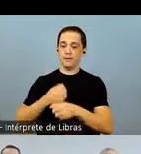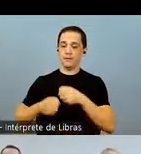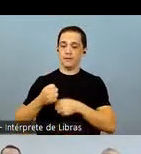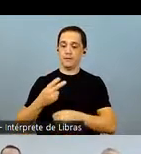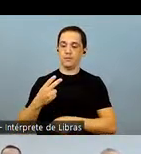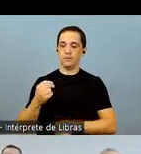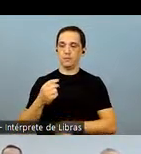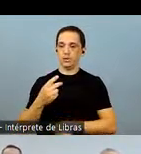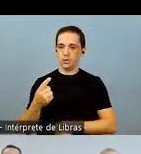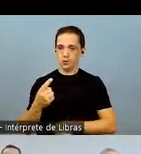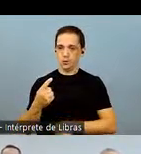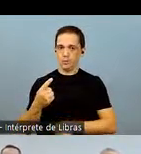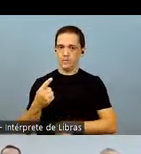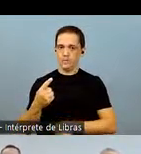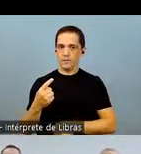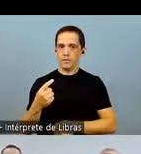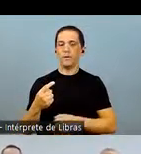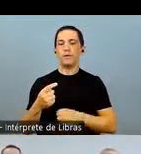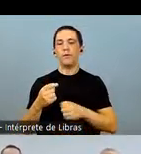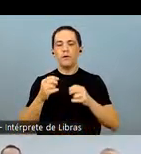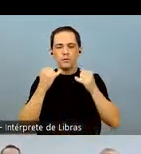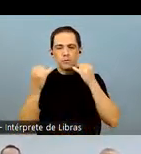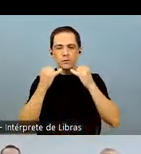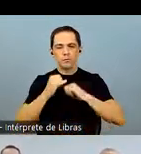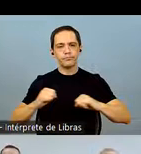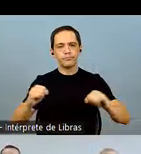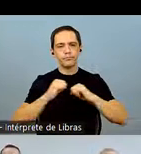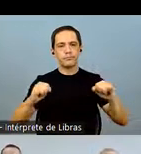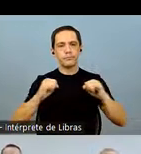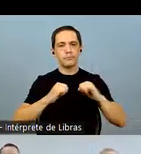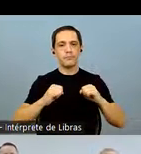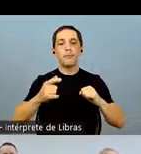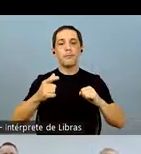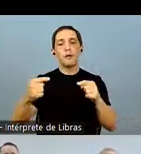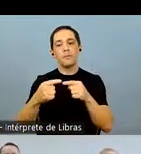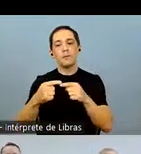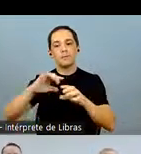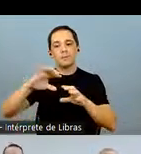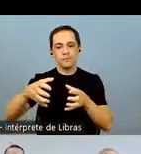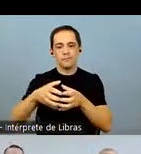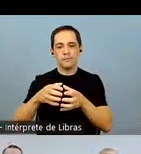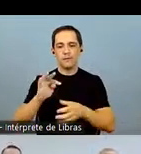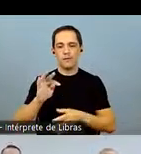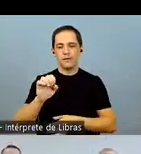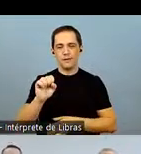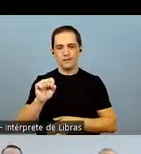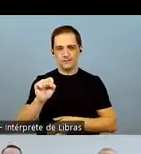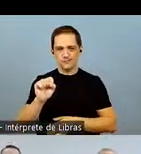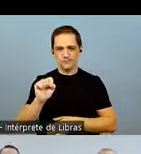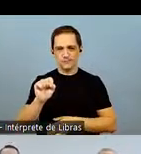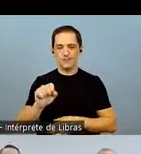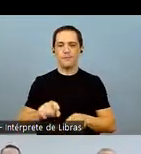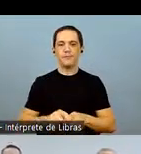reflect a combination of data released by SLC Agricola and by Terra Santa Agro in